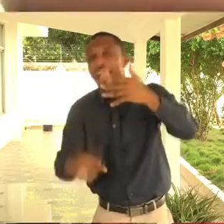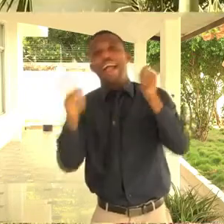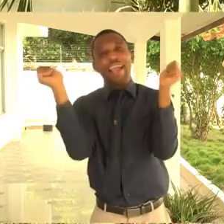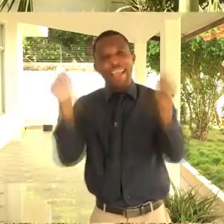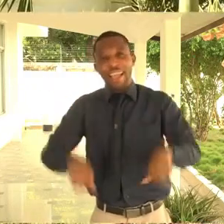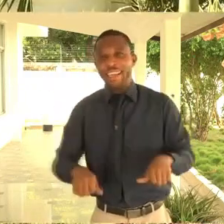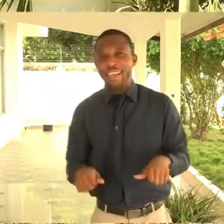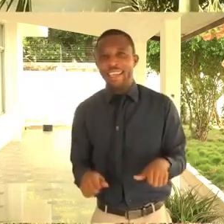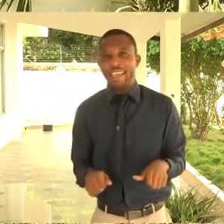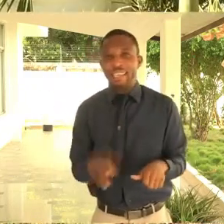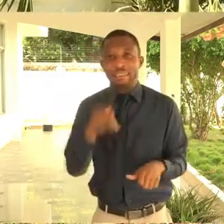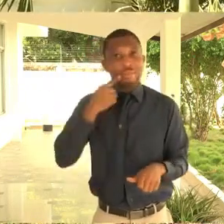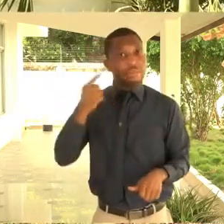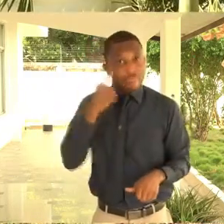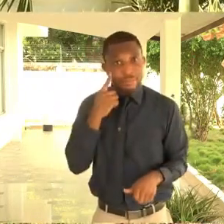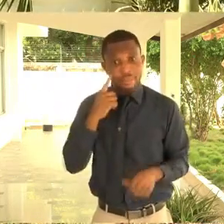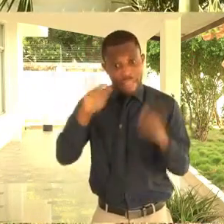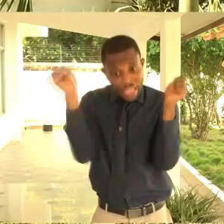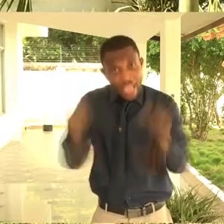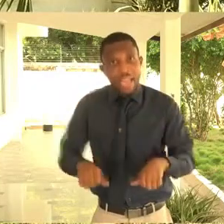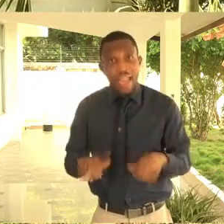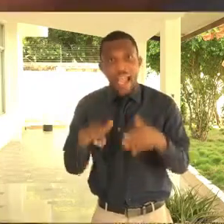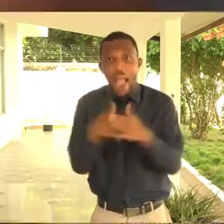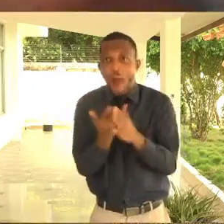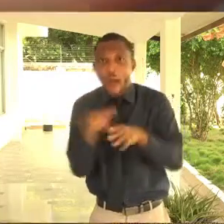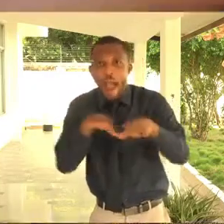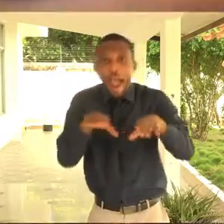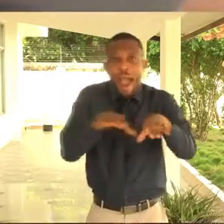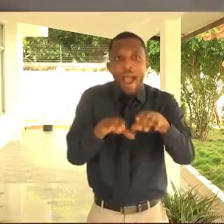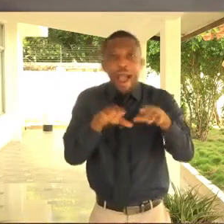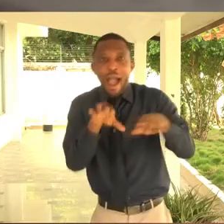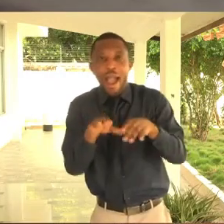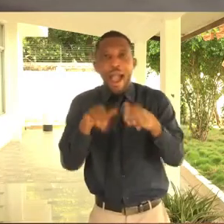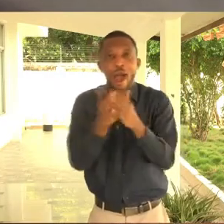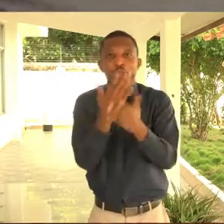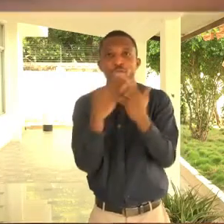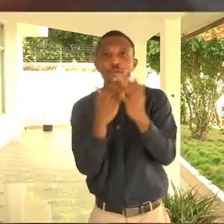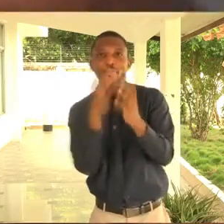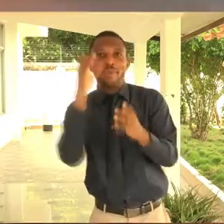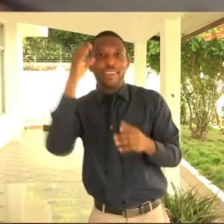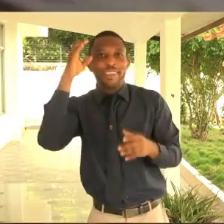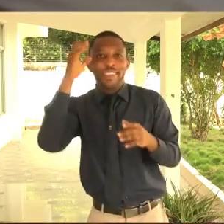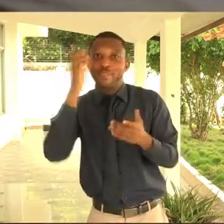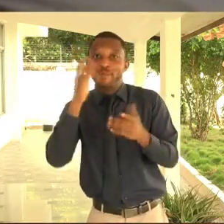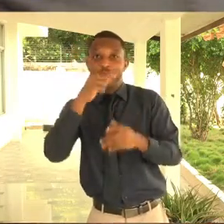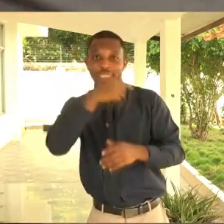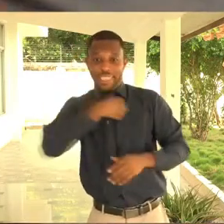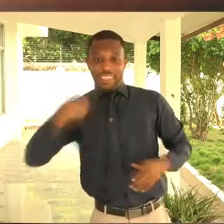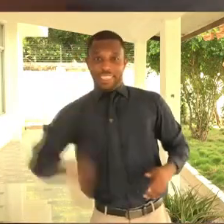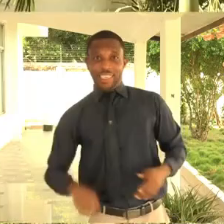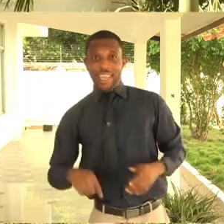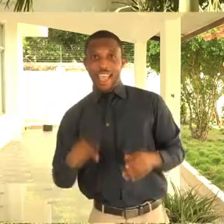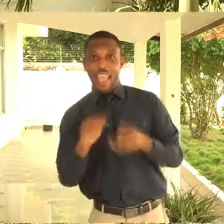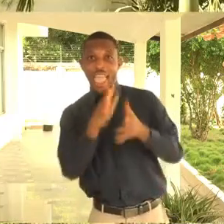everything. He couldn't speak, he couldn't hear, but he will dramatize and let you know how Jackie Chan was able to,